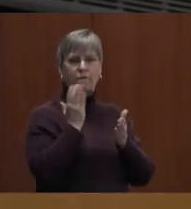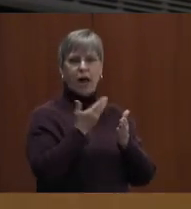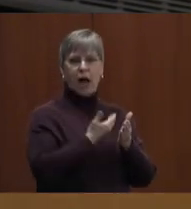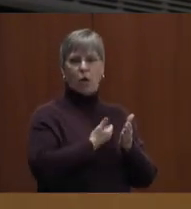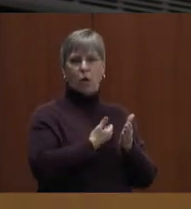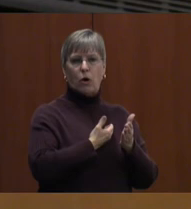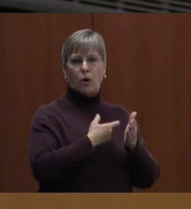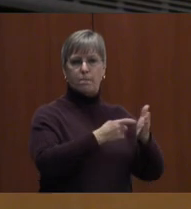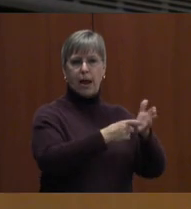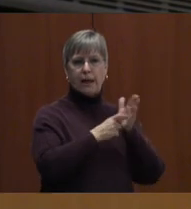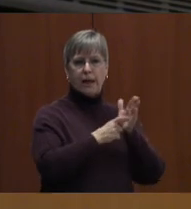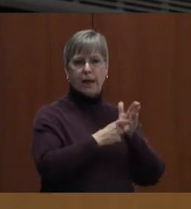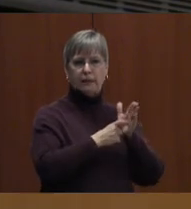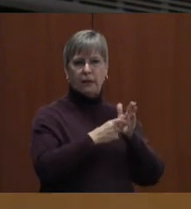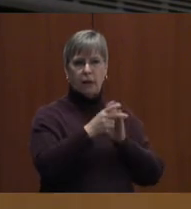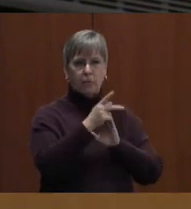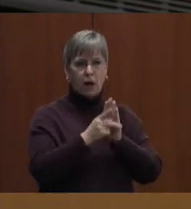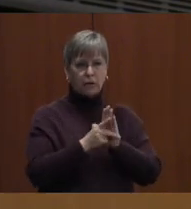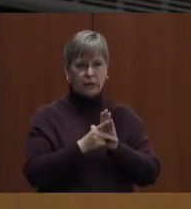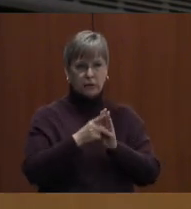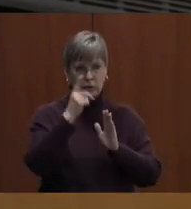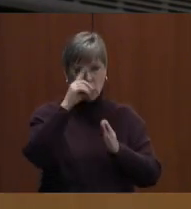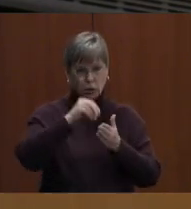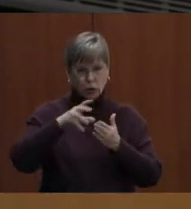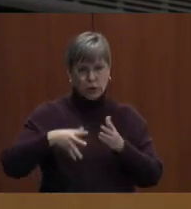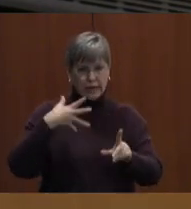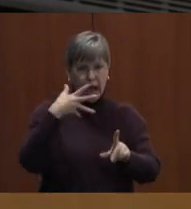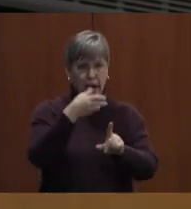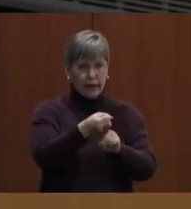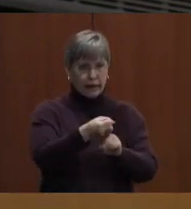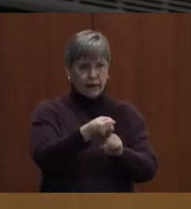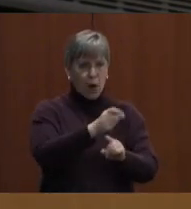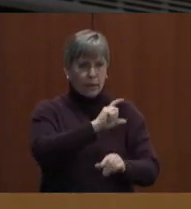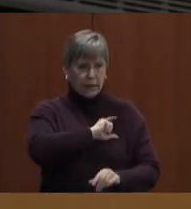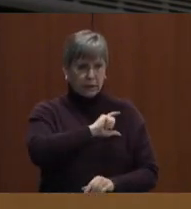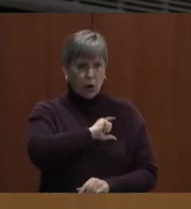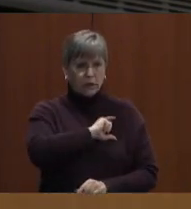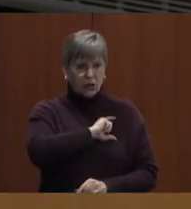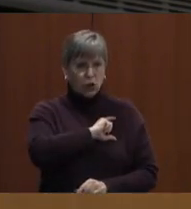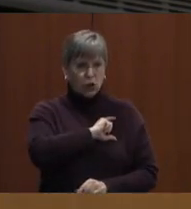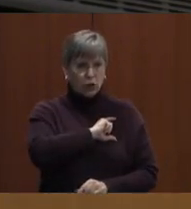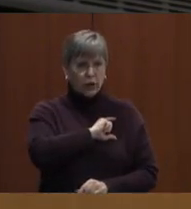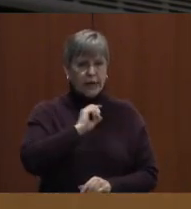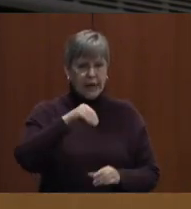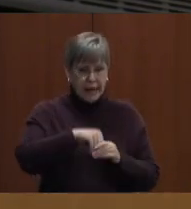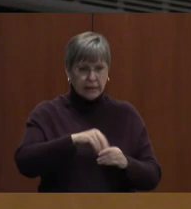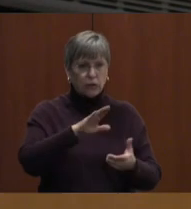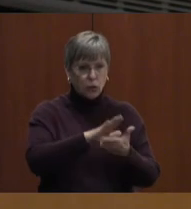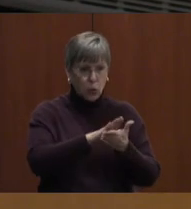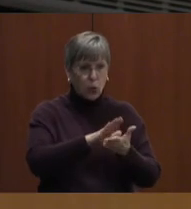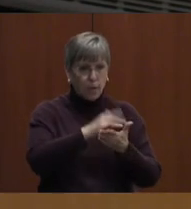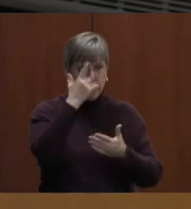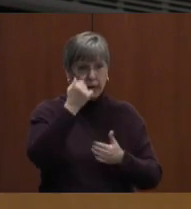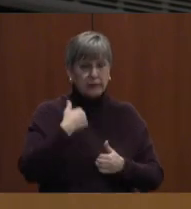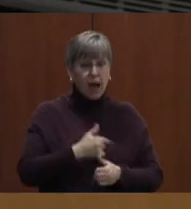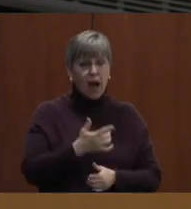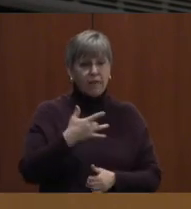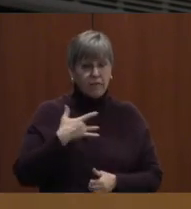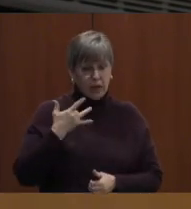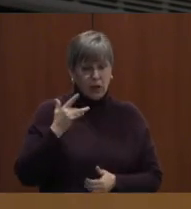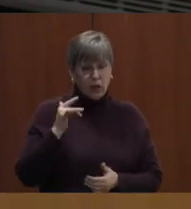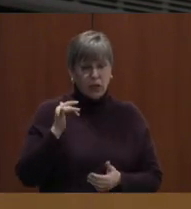students attacking a police officer in our schools. Because I feel